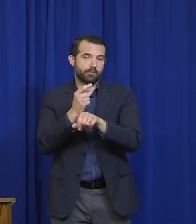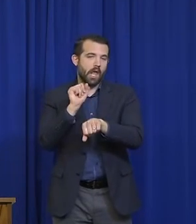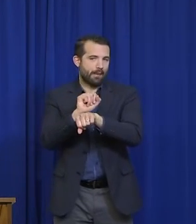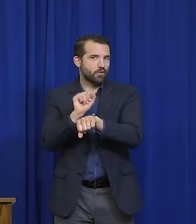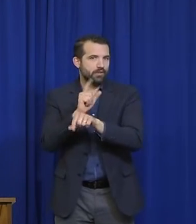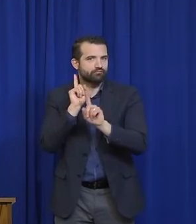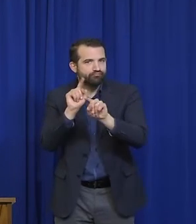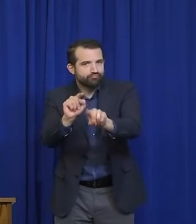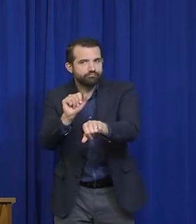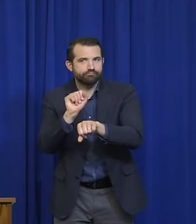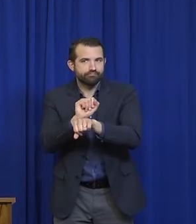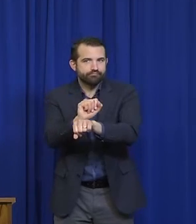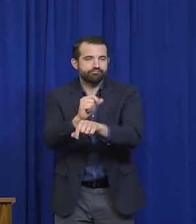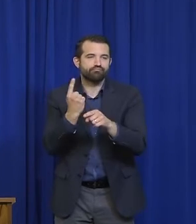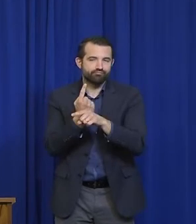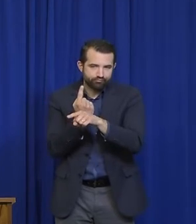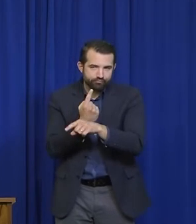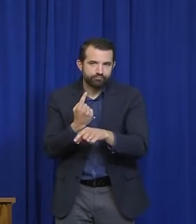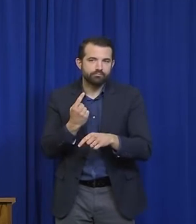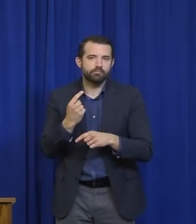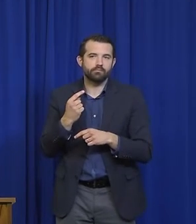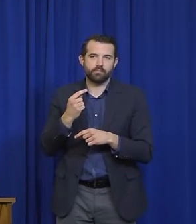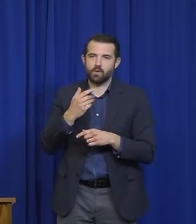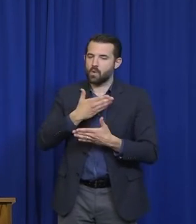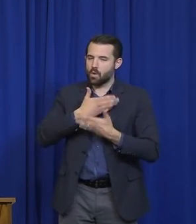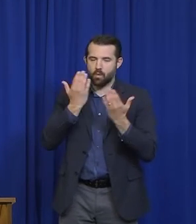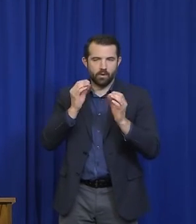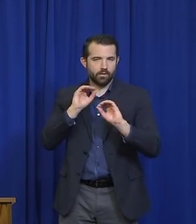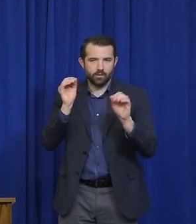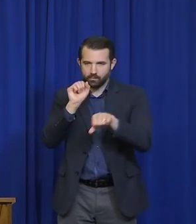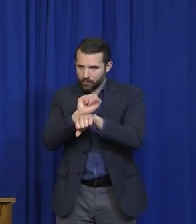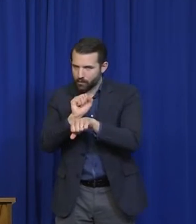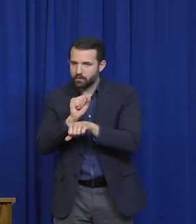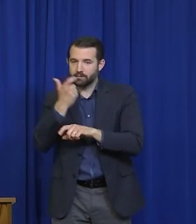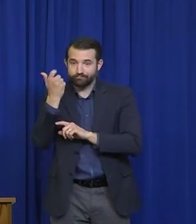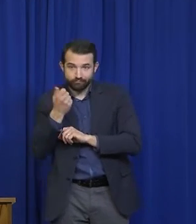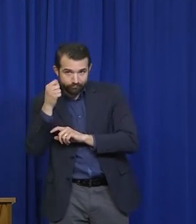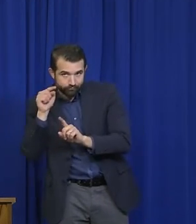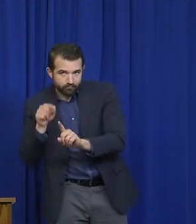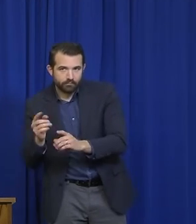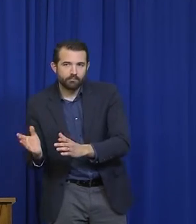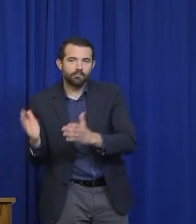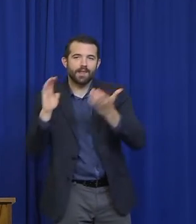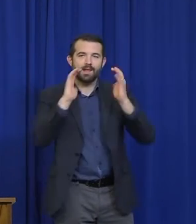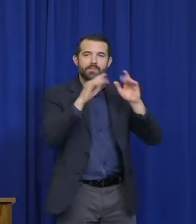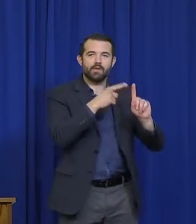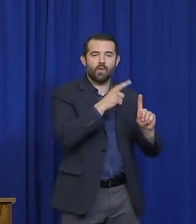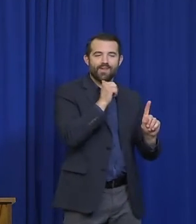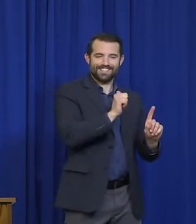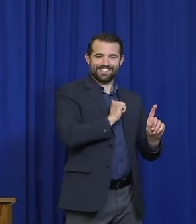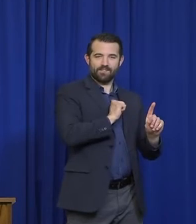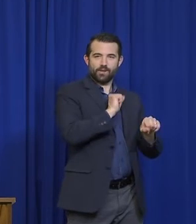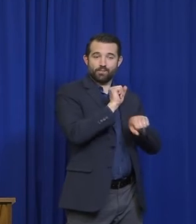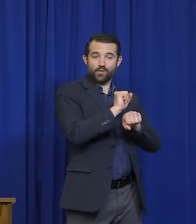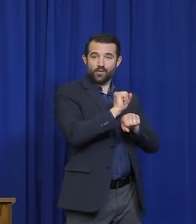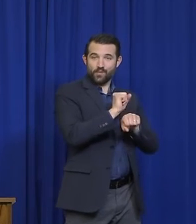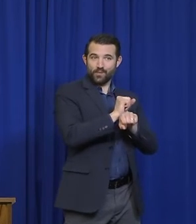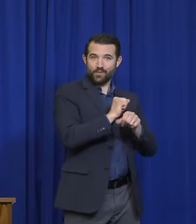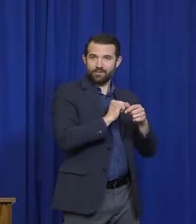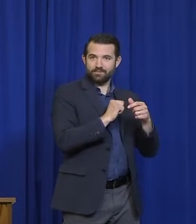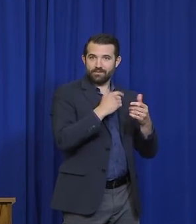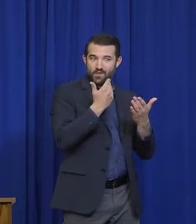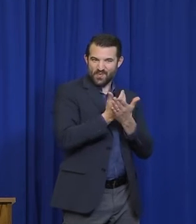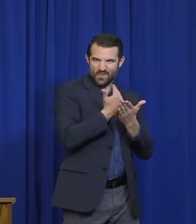their criteria for looking for work or not looking for work are different than the normal state criteria. Also,